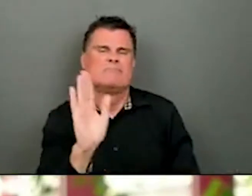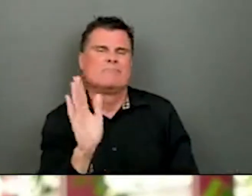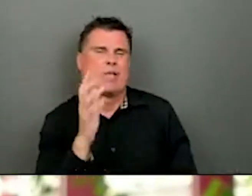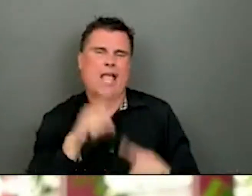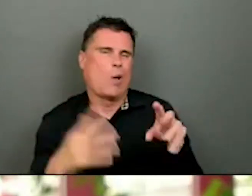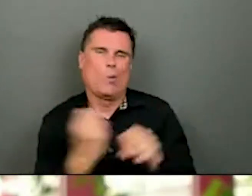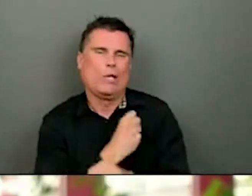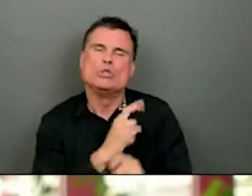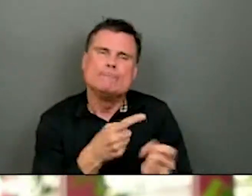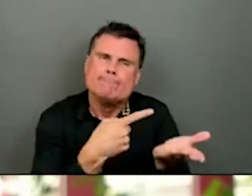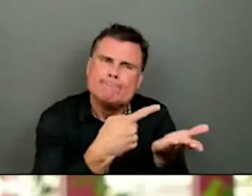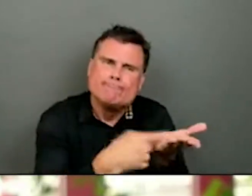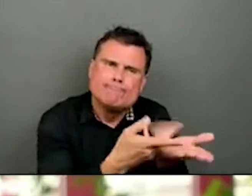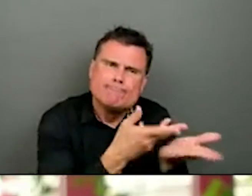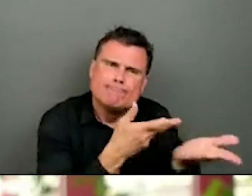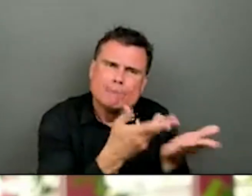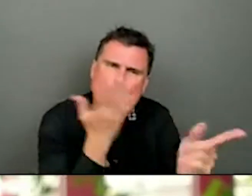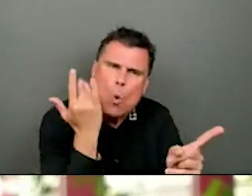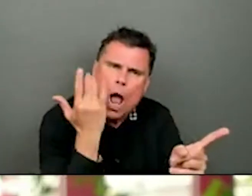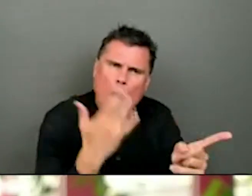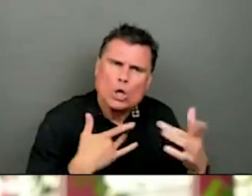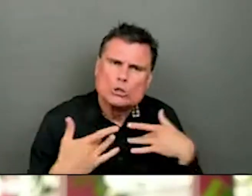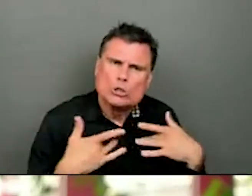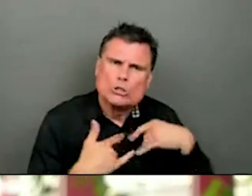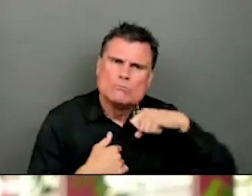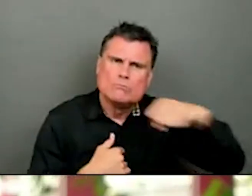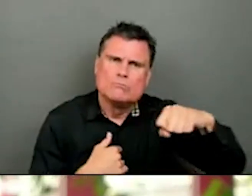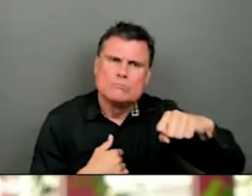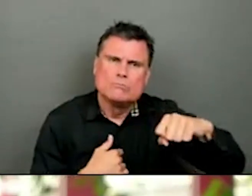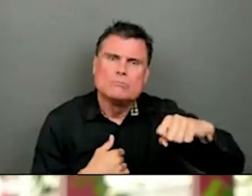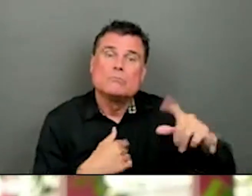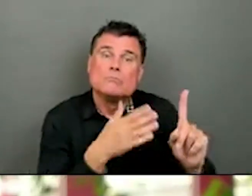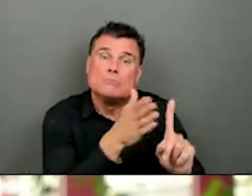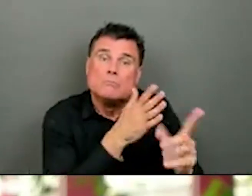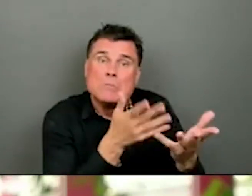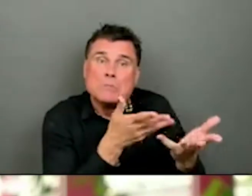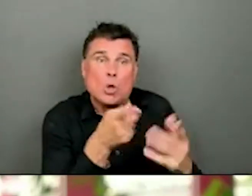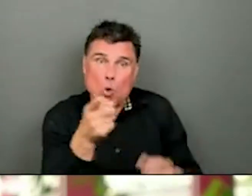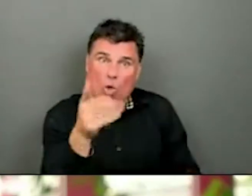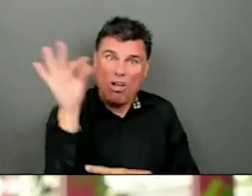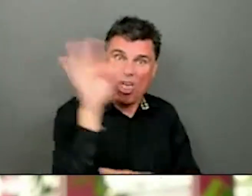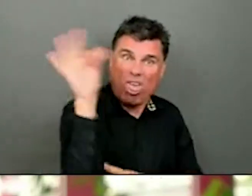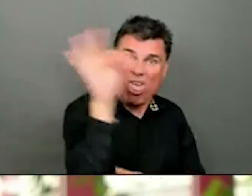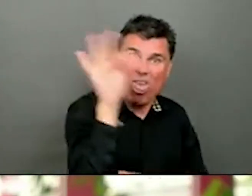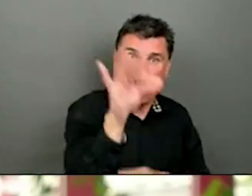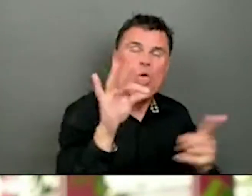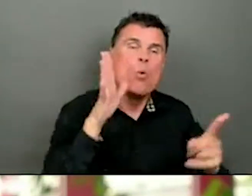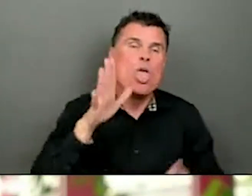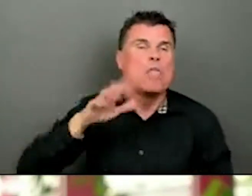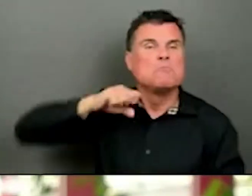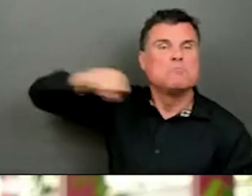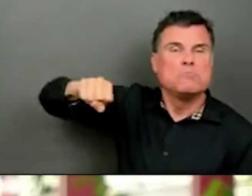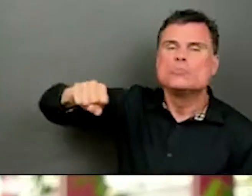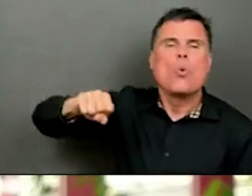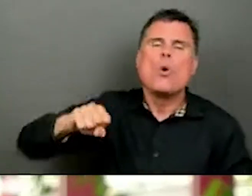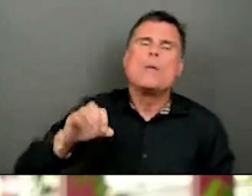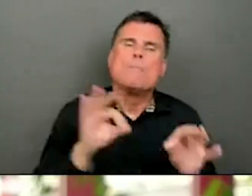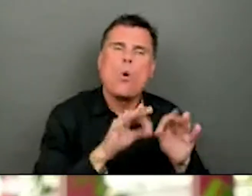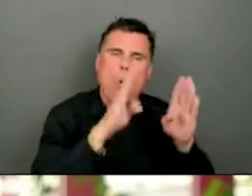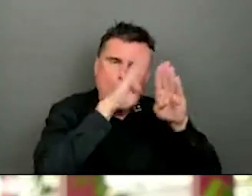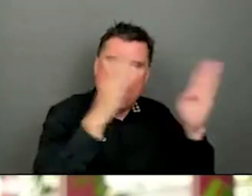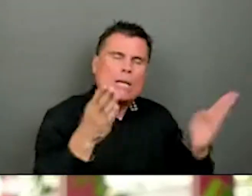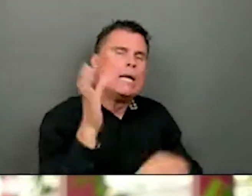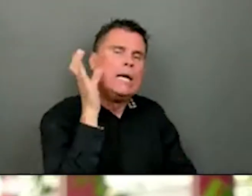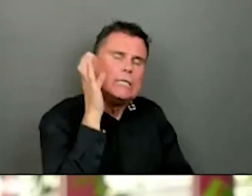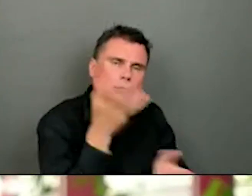to change their mind, just because you tell them that you need to. What you need to do is just open that window of, where can you go to get